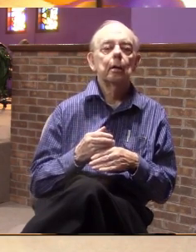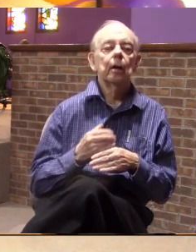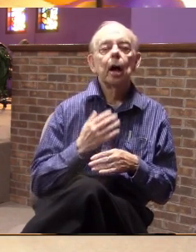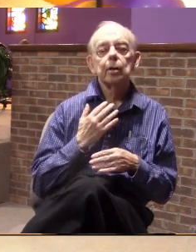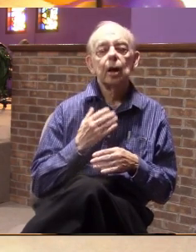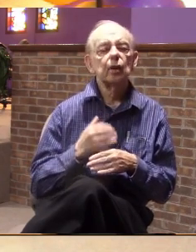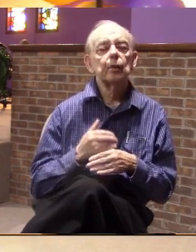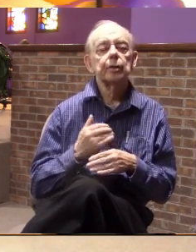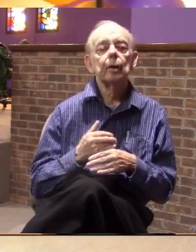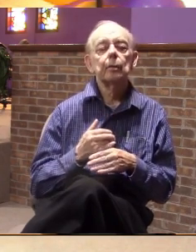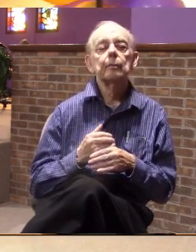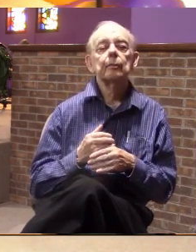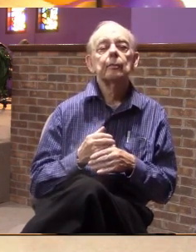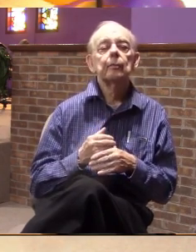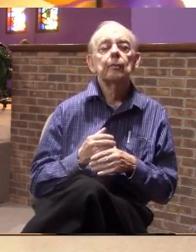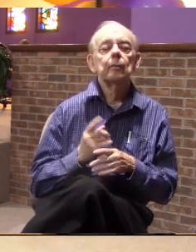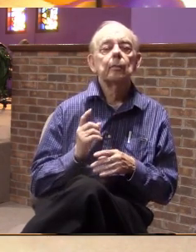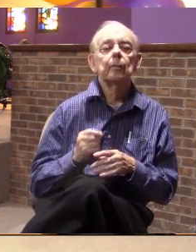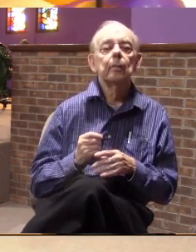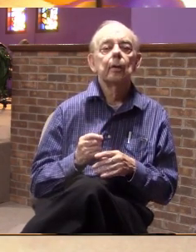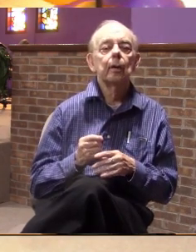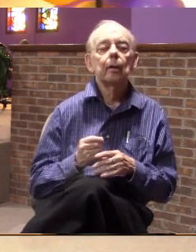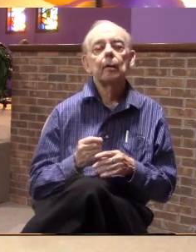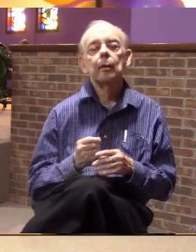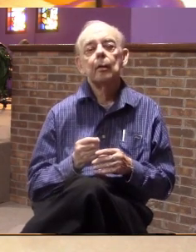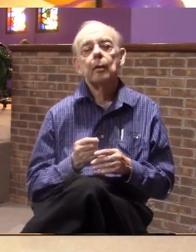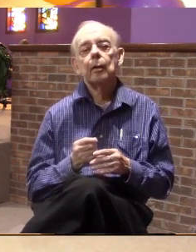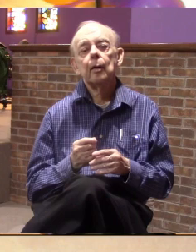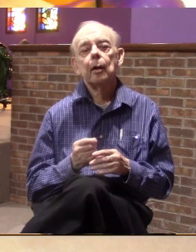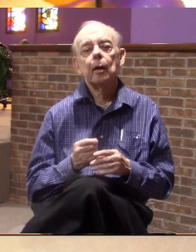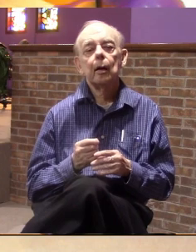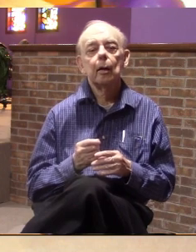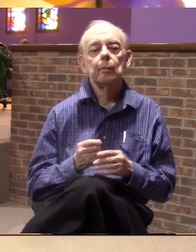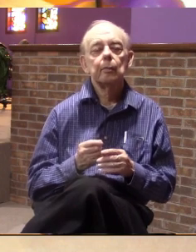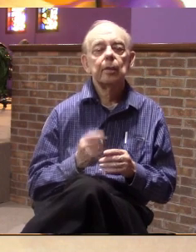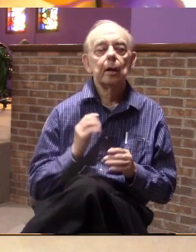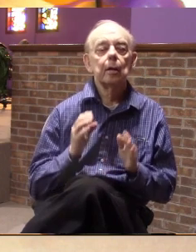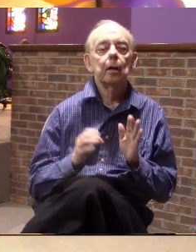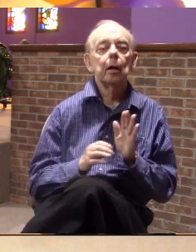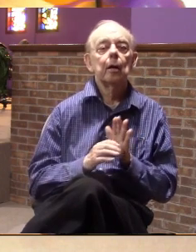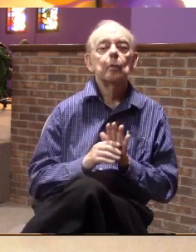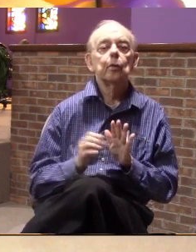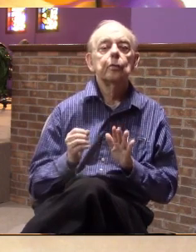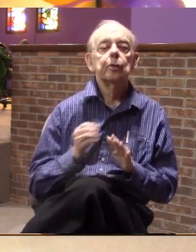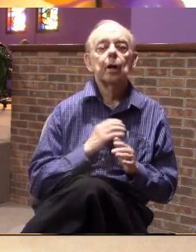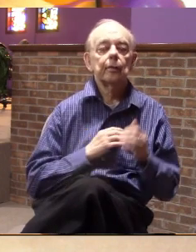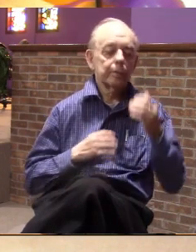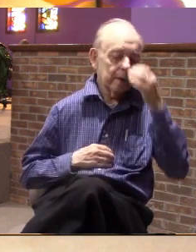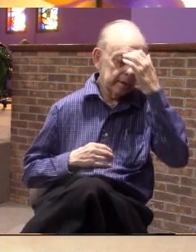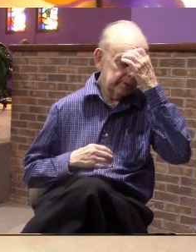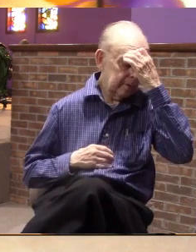and what I need you to do is I need it to be a portrait of Christ